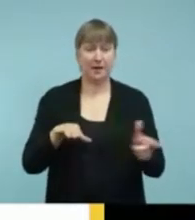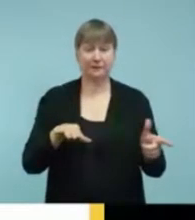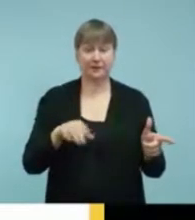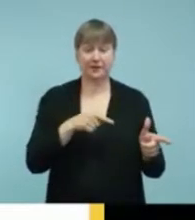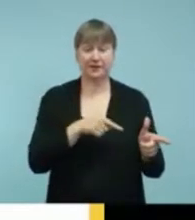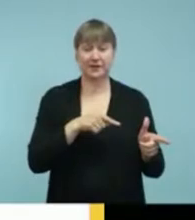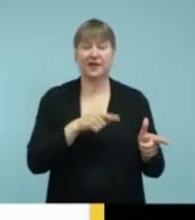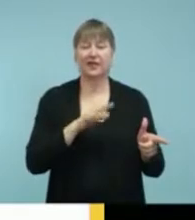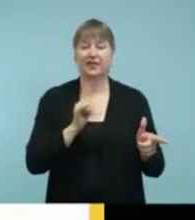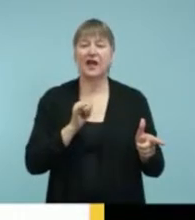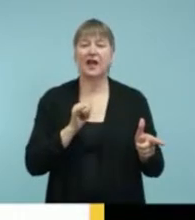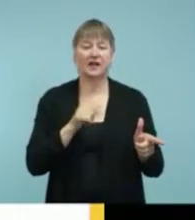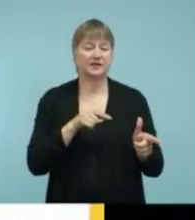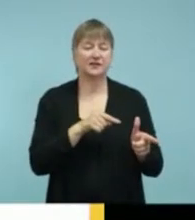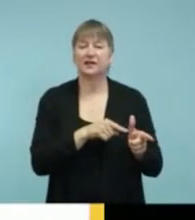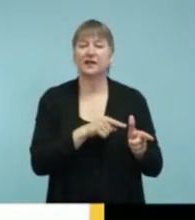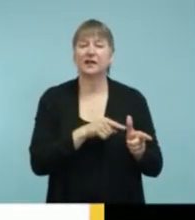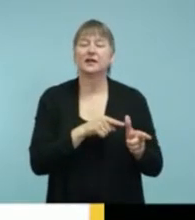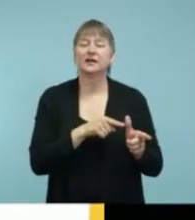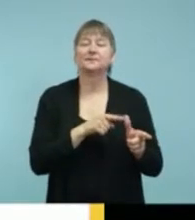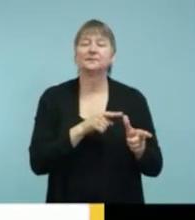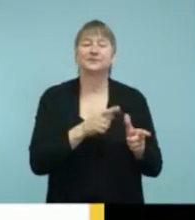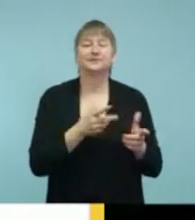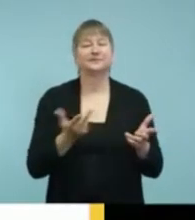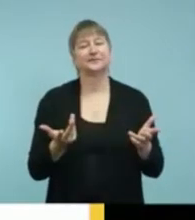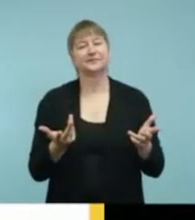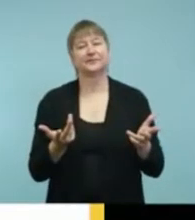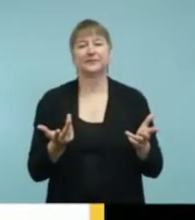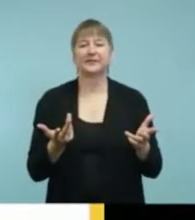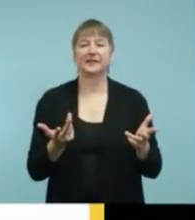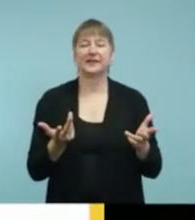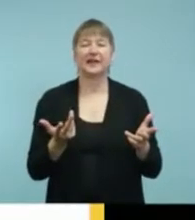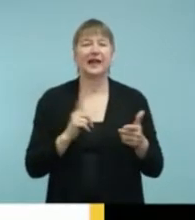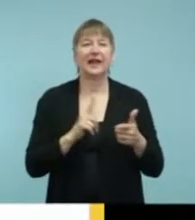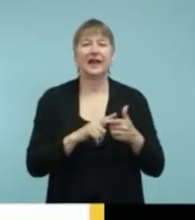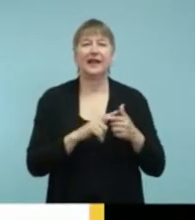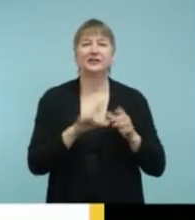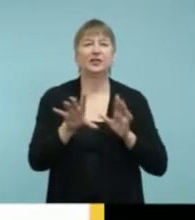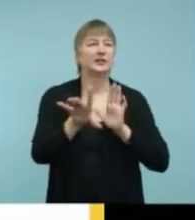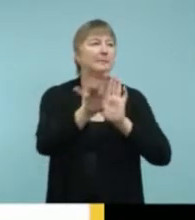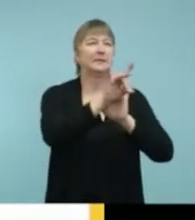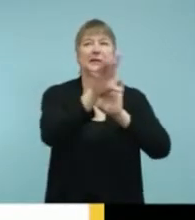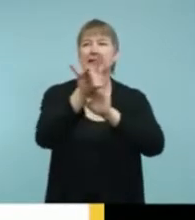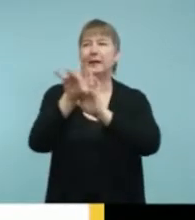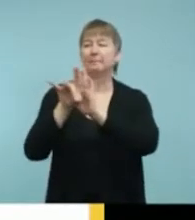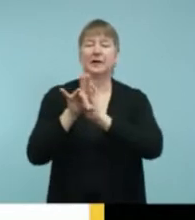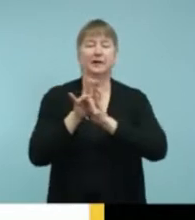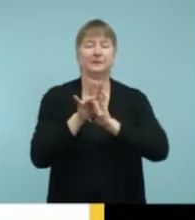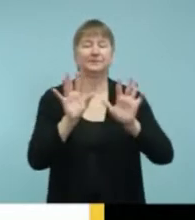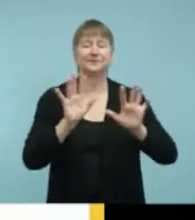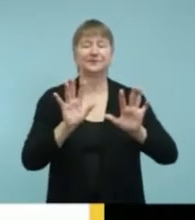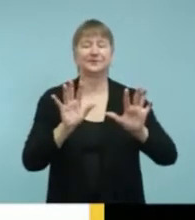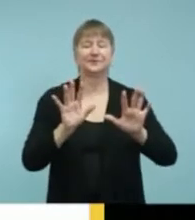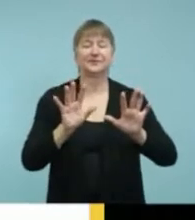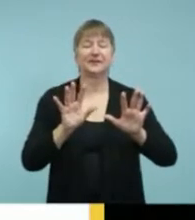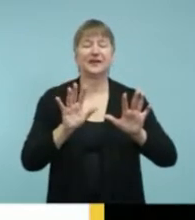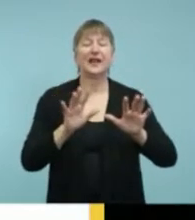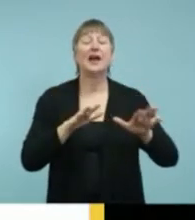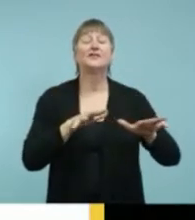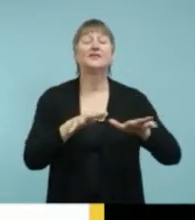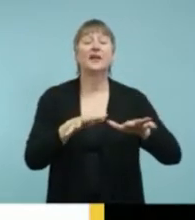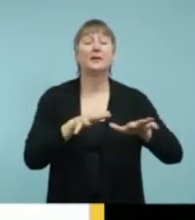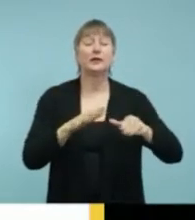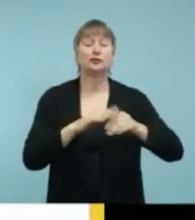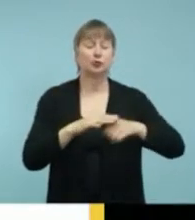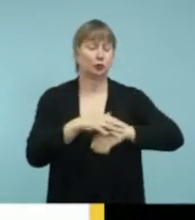I'll talk about that all it does is listen for or it picks up the vibration or it sends a vibration to your wrist.